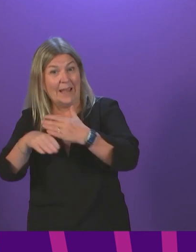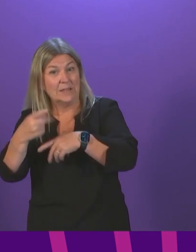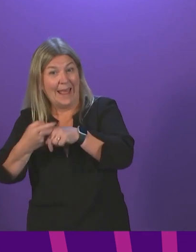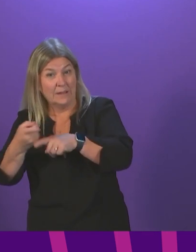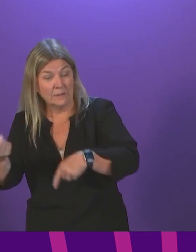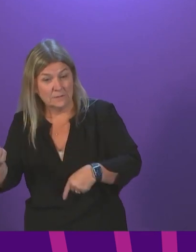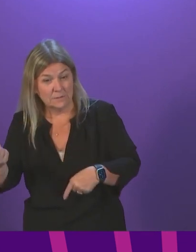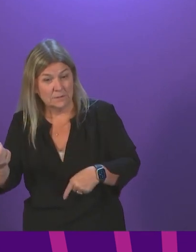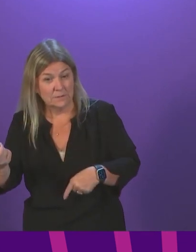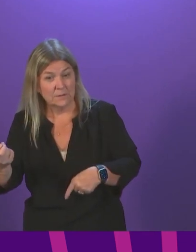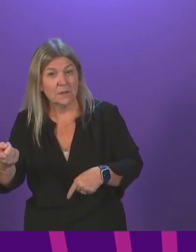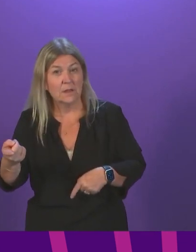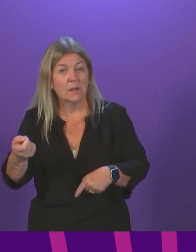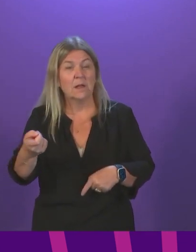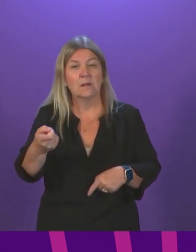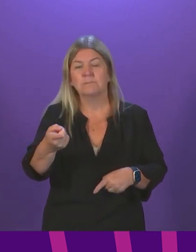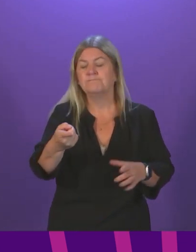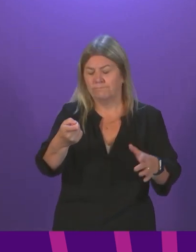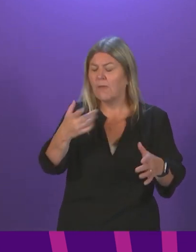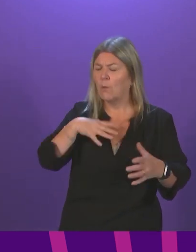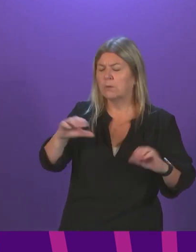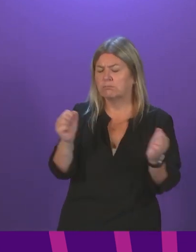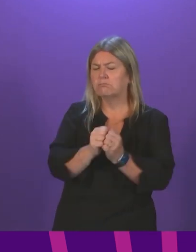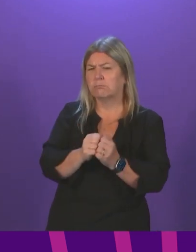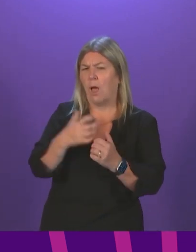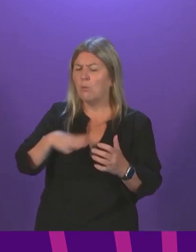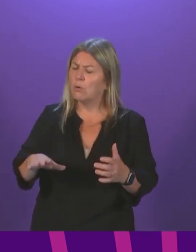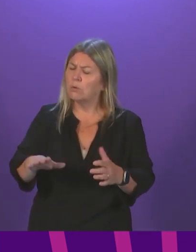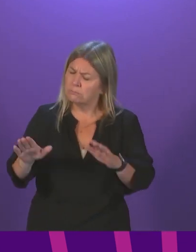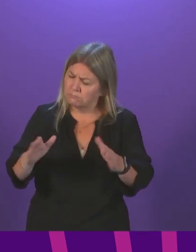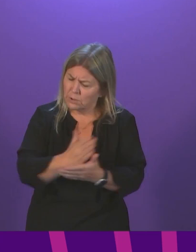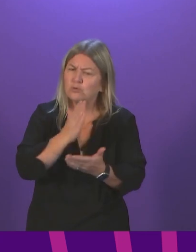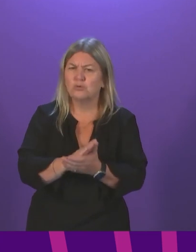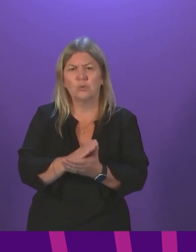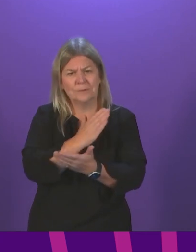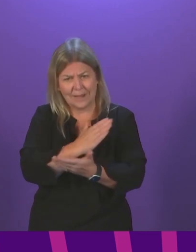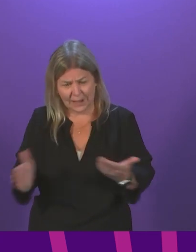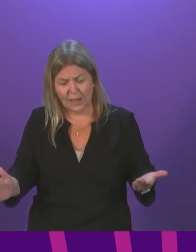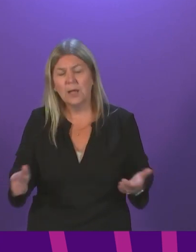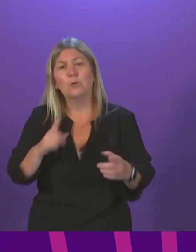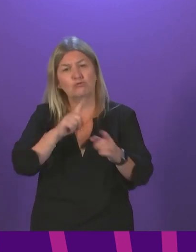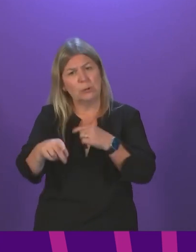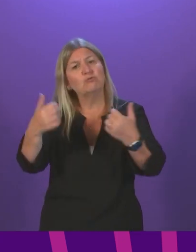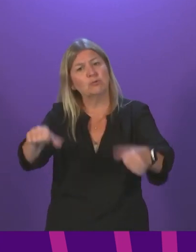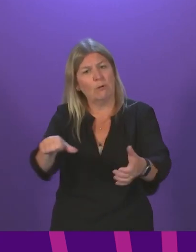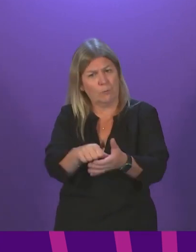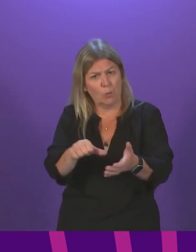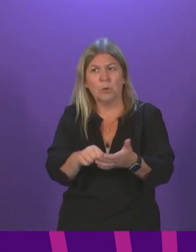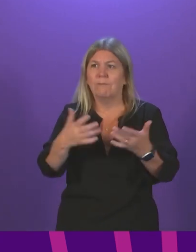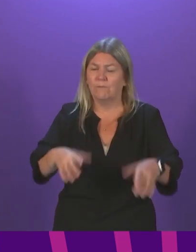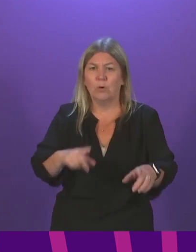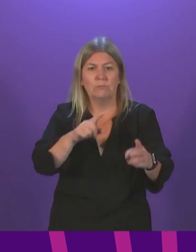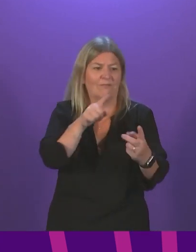I do want to give that assurance. Clearly we're working to resolve the cross-border issues. I think, as anybody would realise,